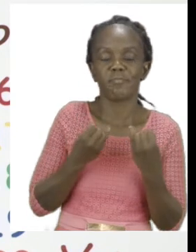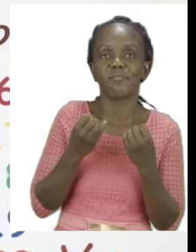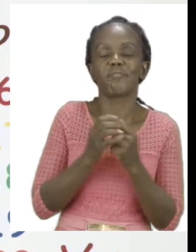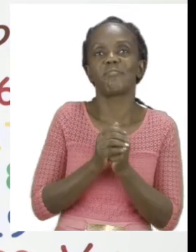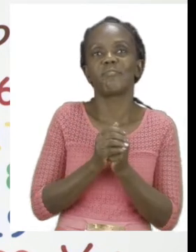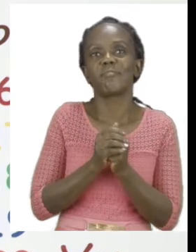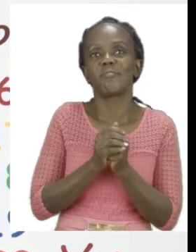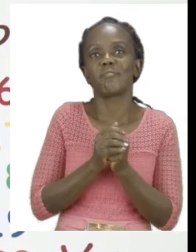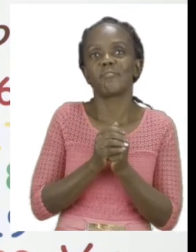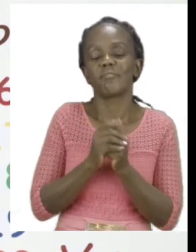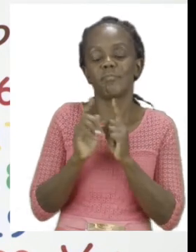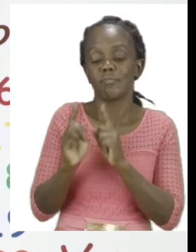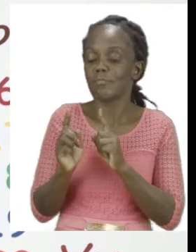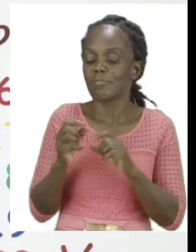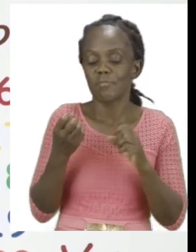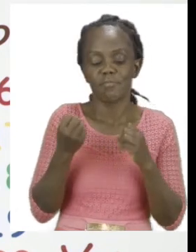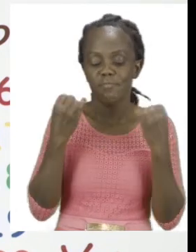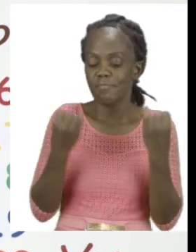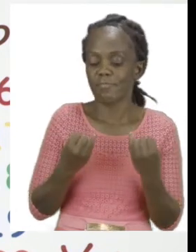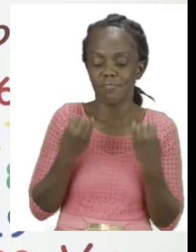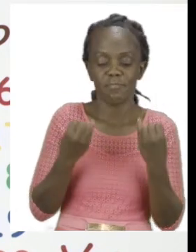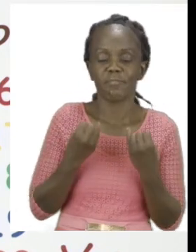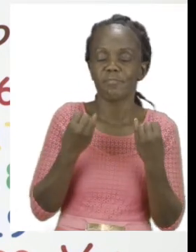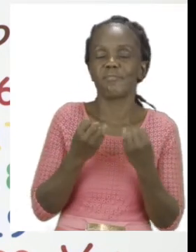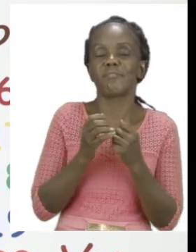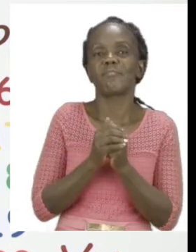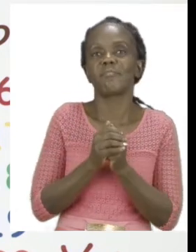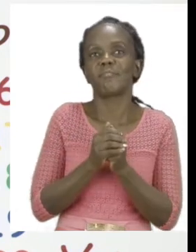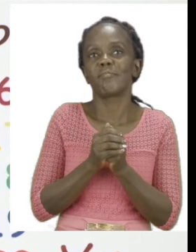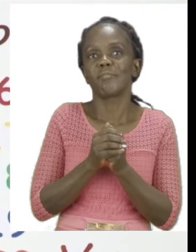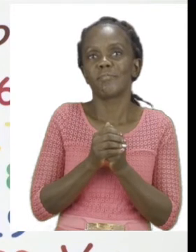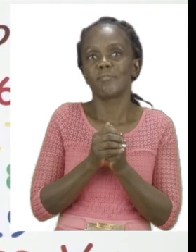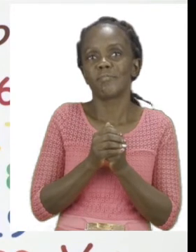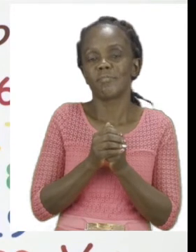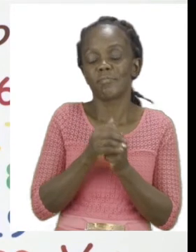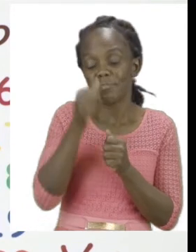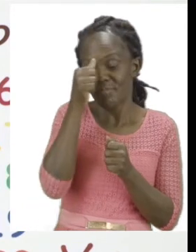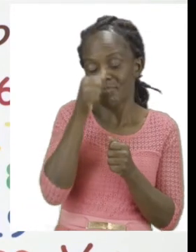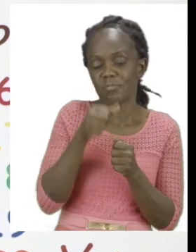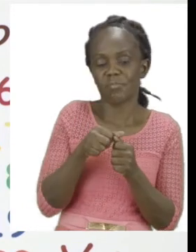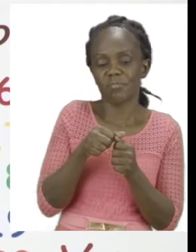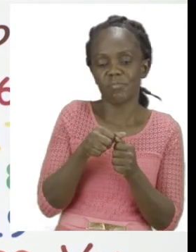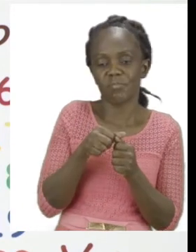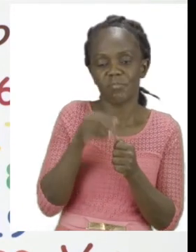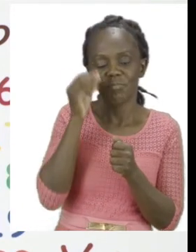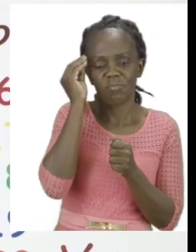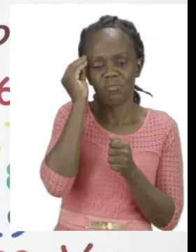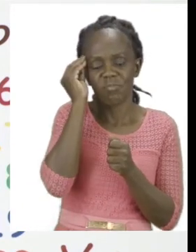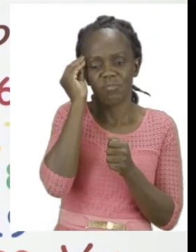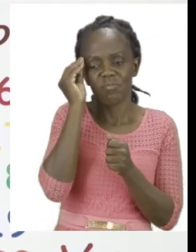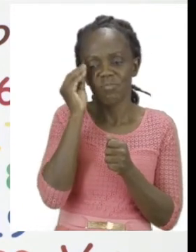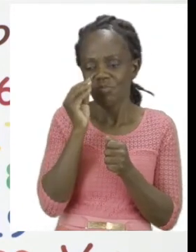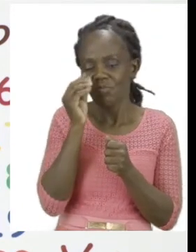know I had fun with you. Remember, if you are not sure or you don't understand,